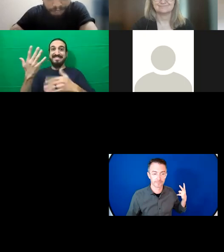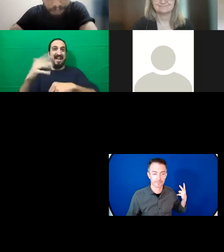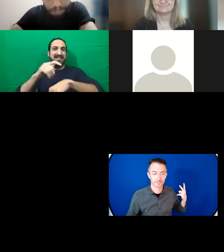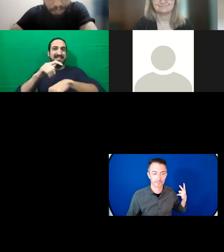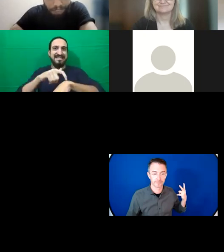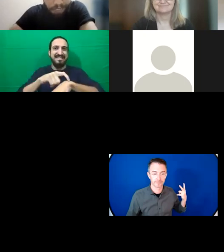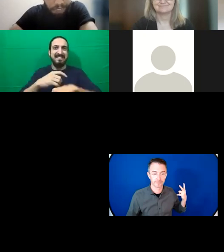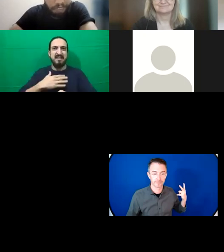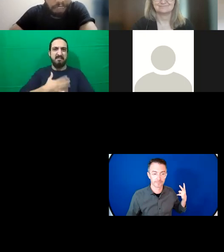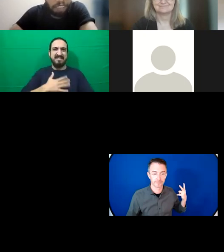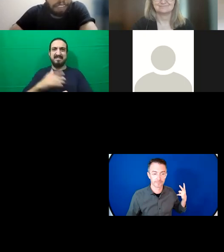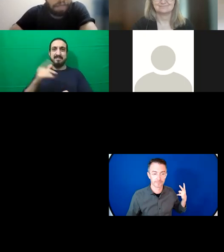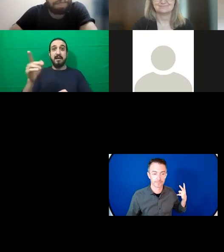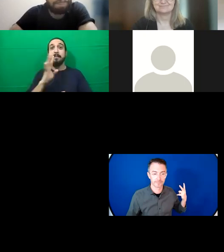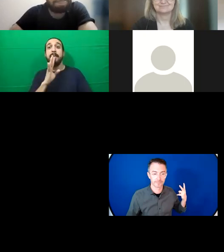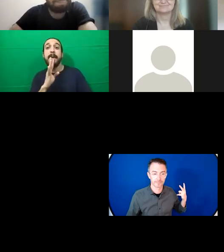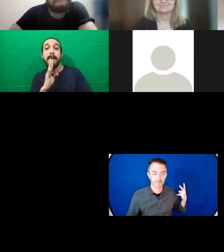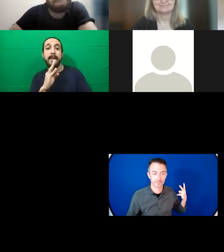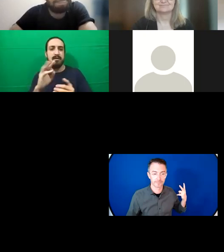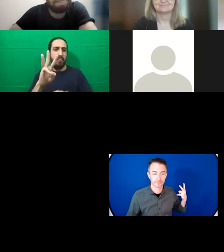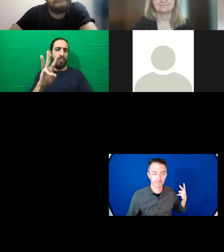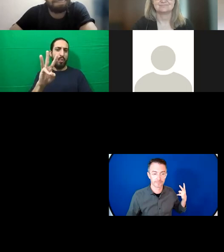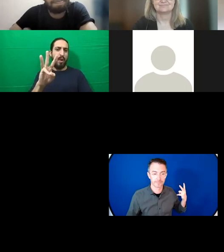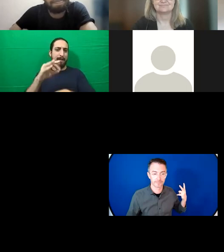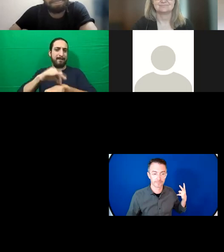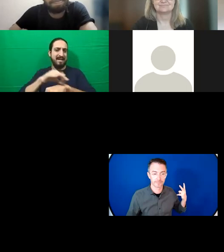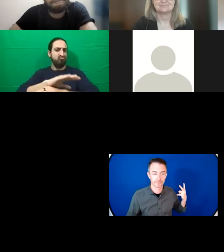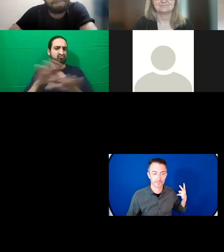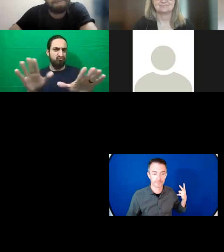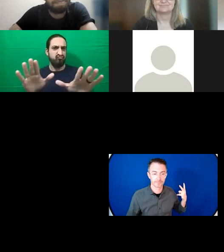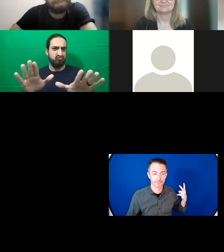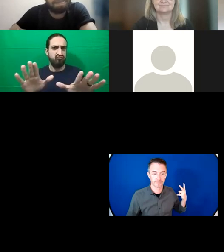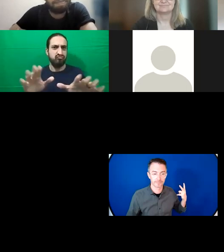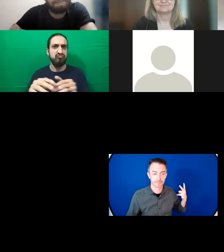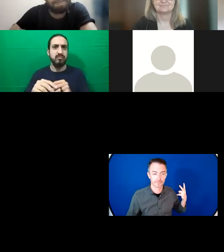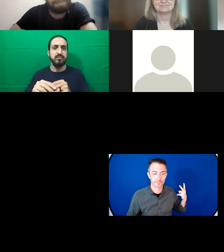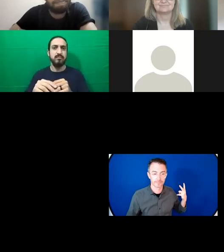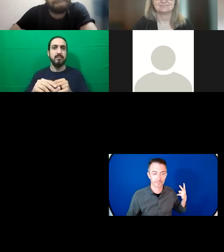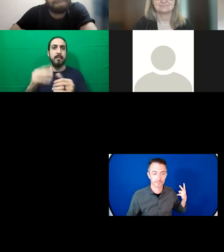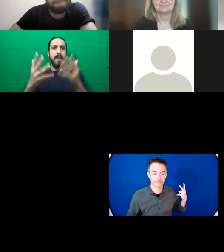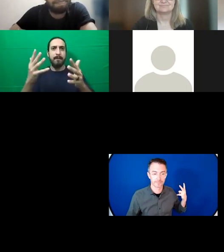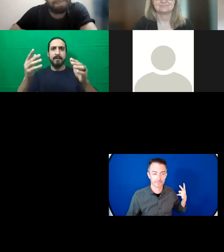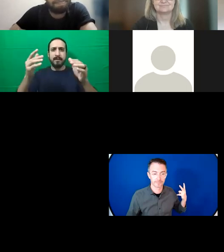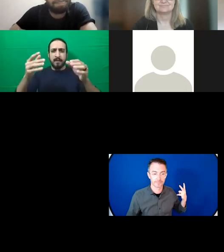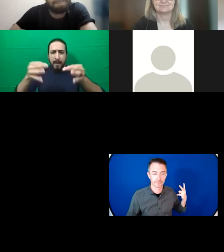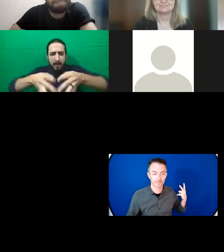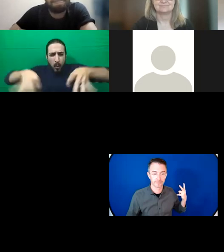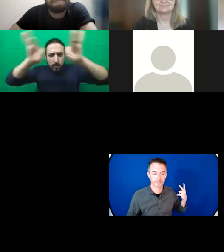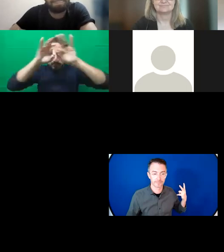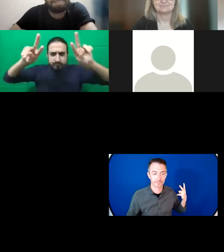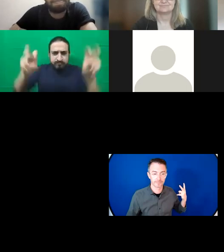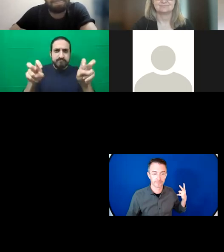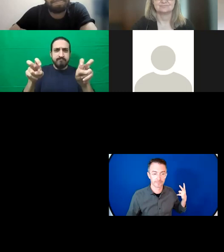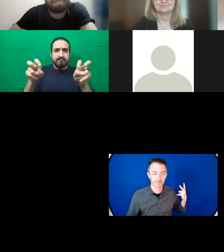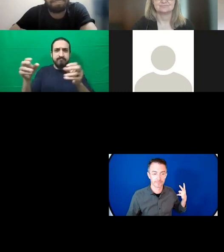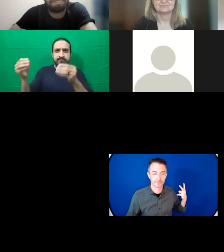but maybe even just to just crystallize for us what would be the take home we have you know over we